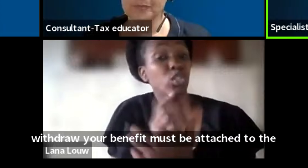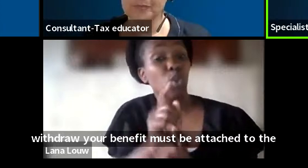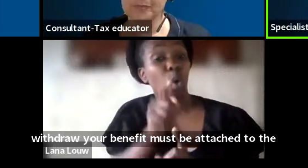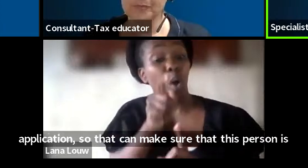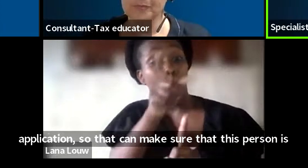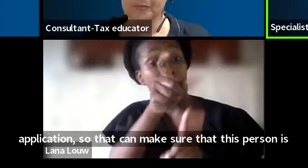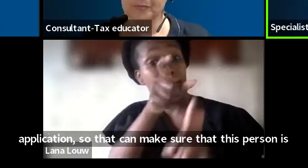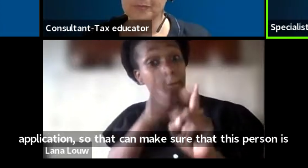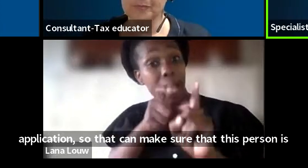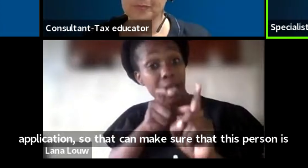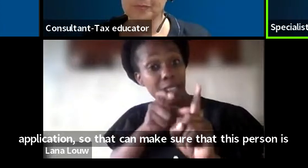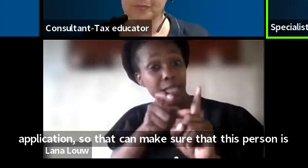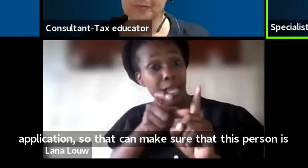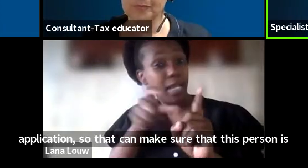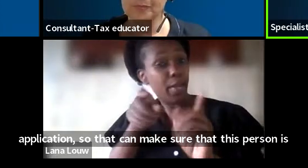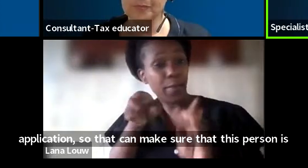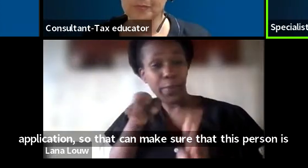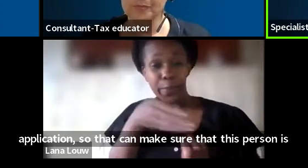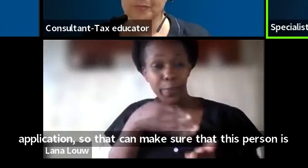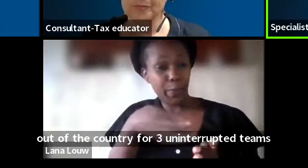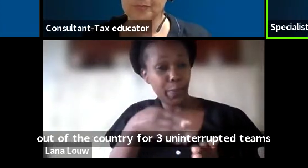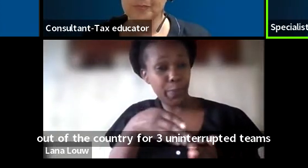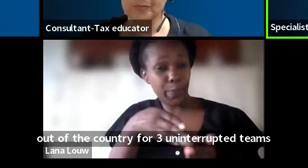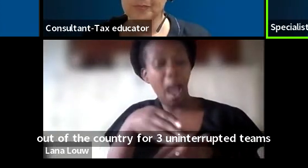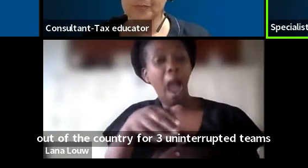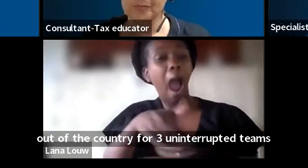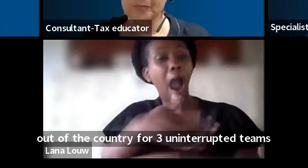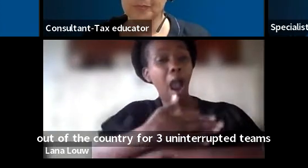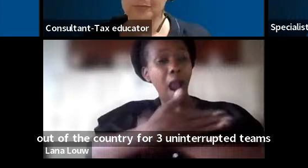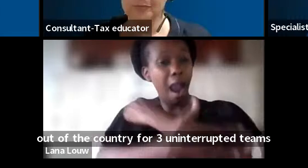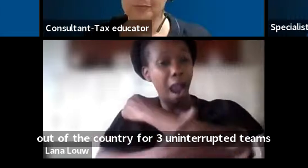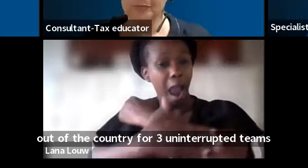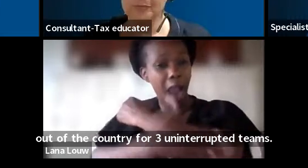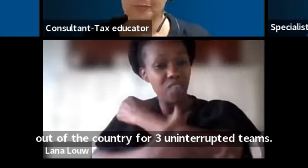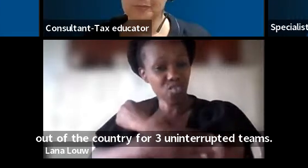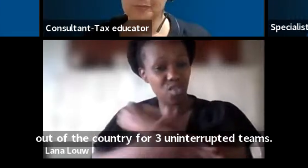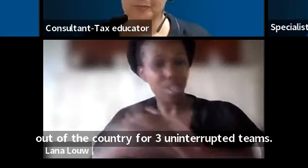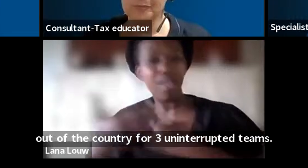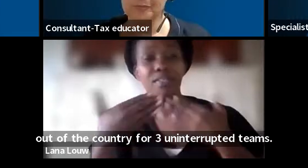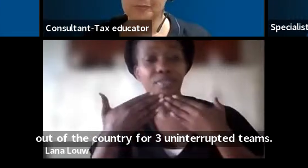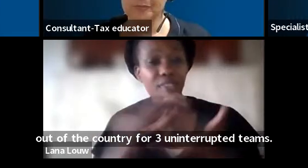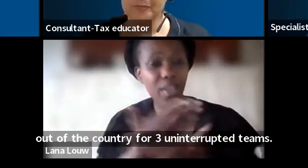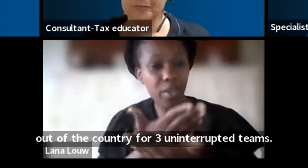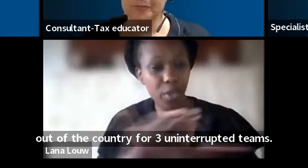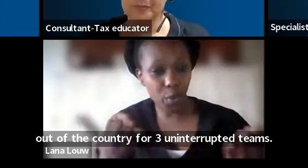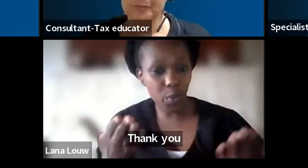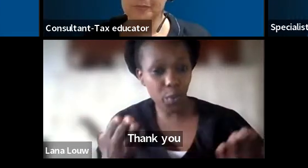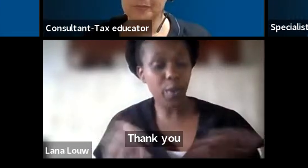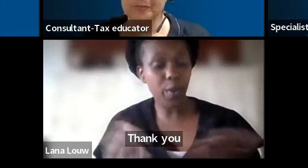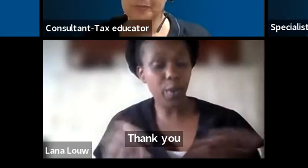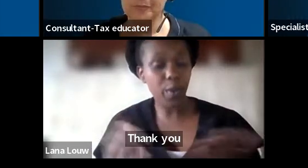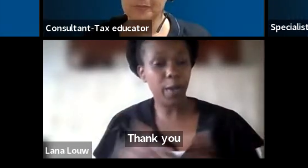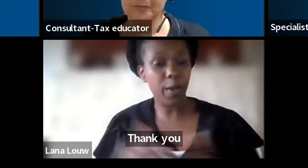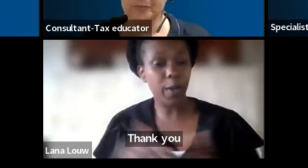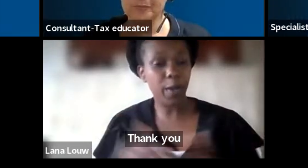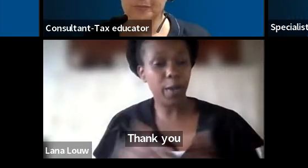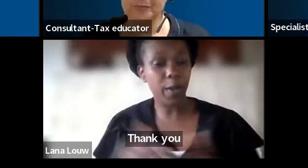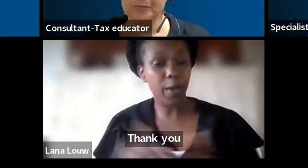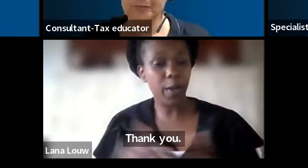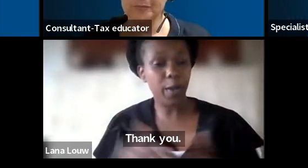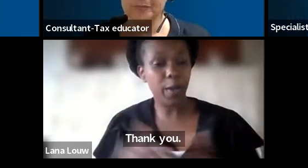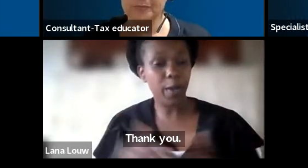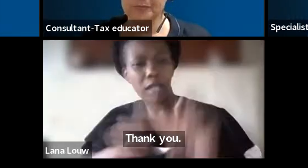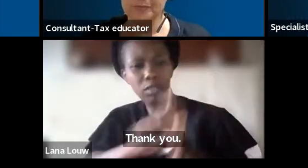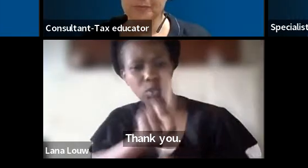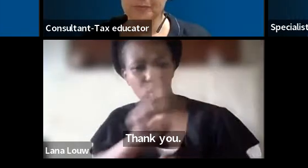uninterrupted years. Thank you. Thank you very much, Darlene. Our last question. I was just